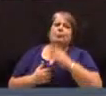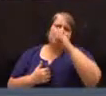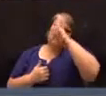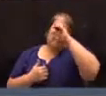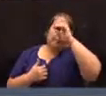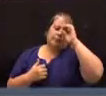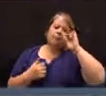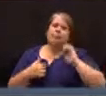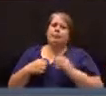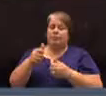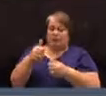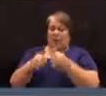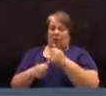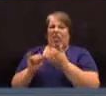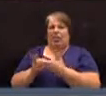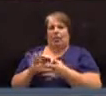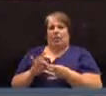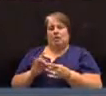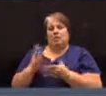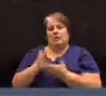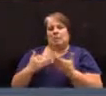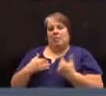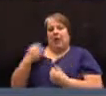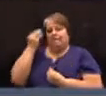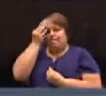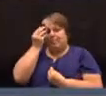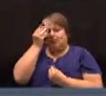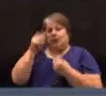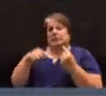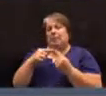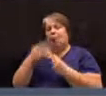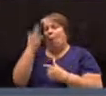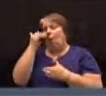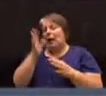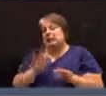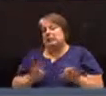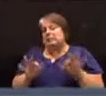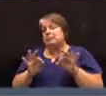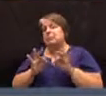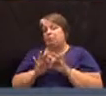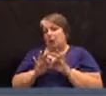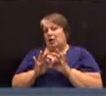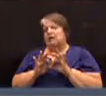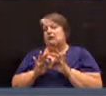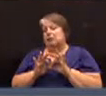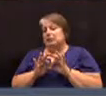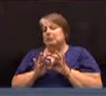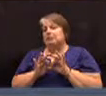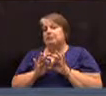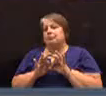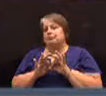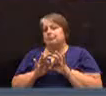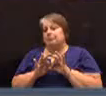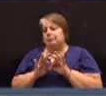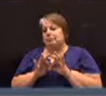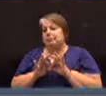I have right under it some of my thoughts about why it's important. And then I also